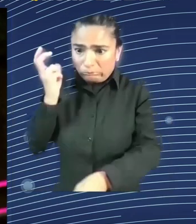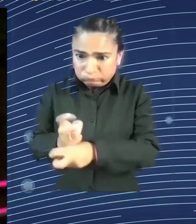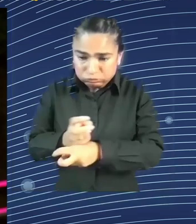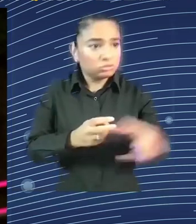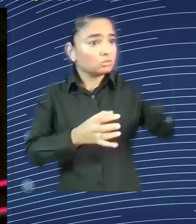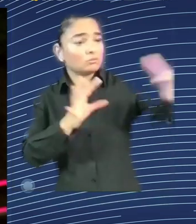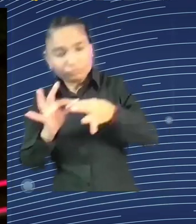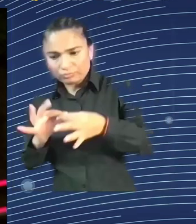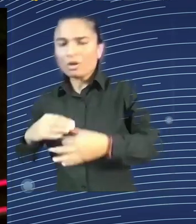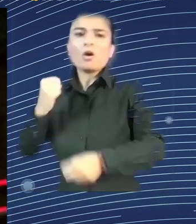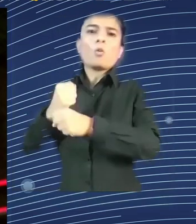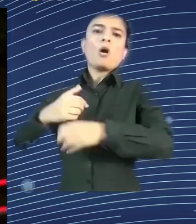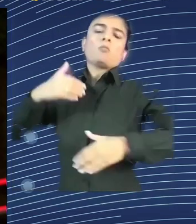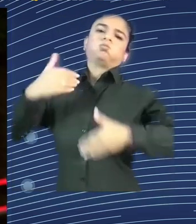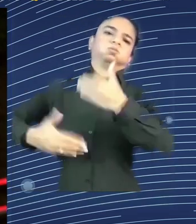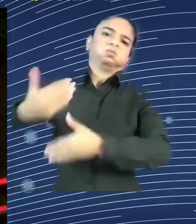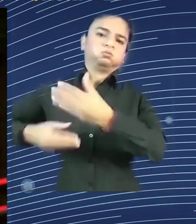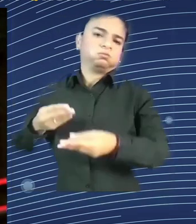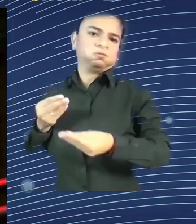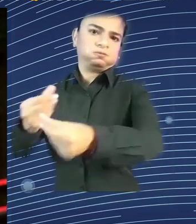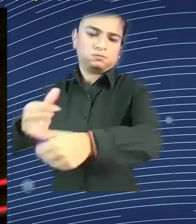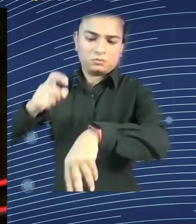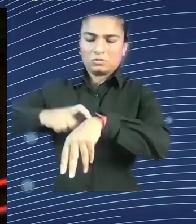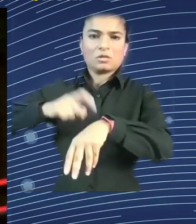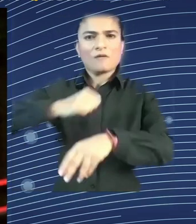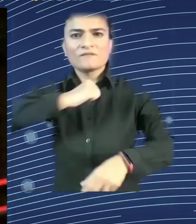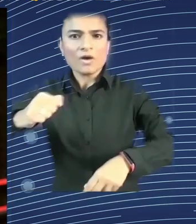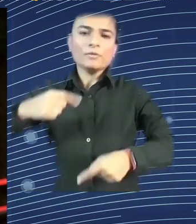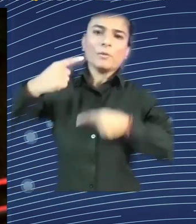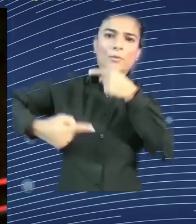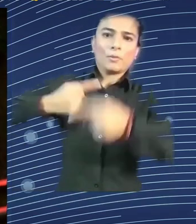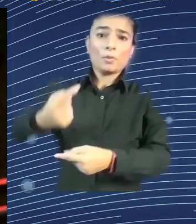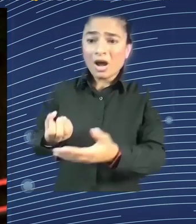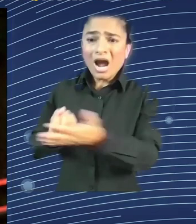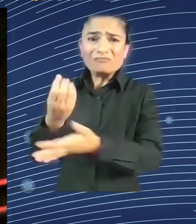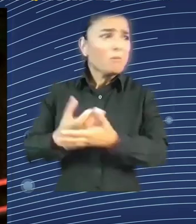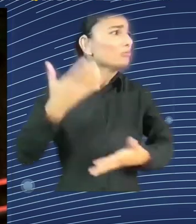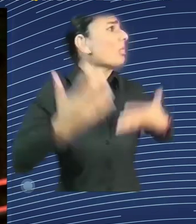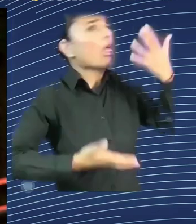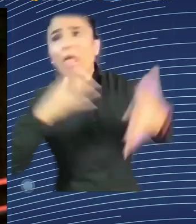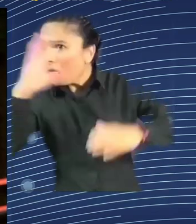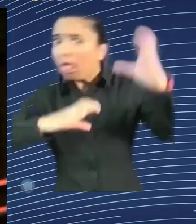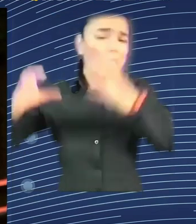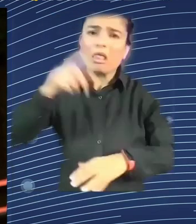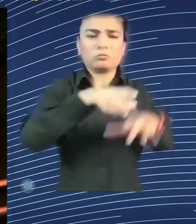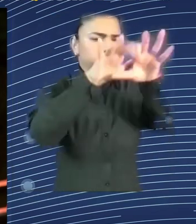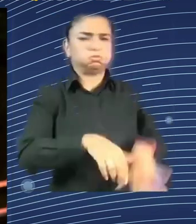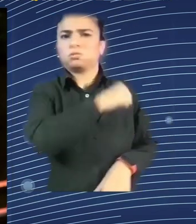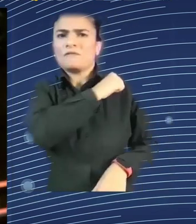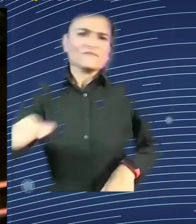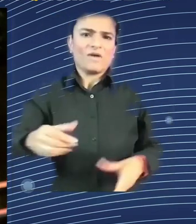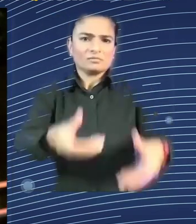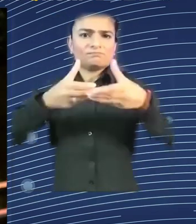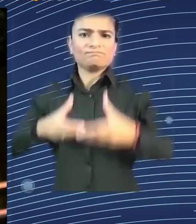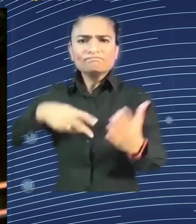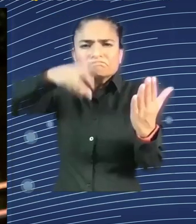That when you have a long report to read, which you will never read, ChatGPT can help you to